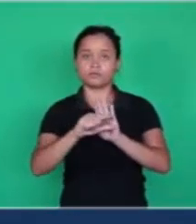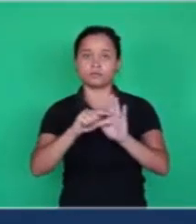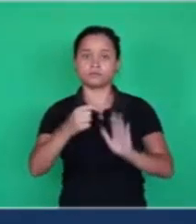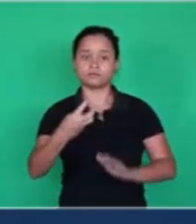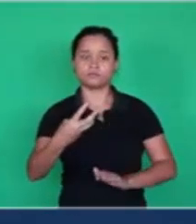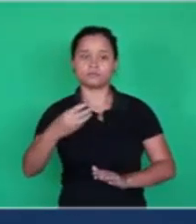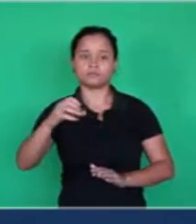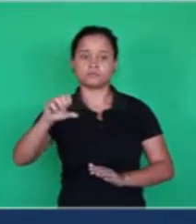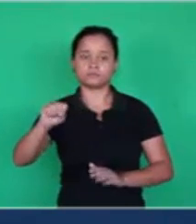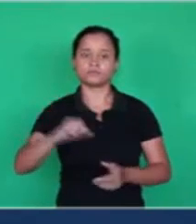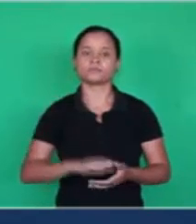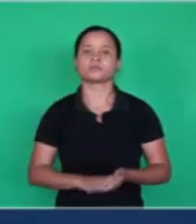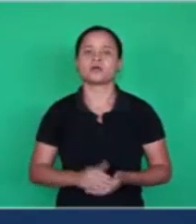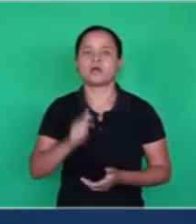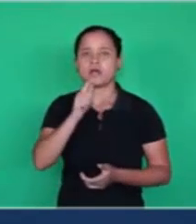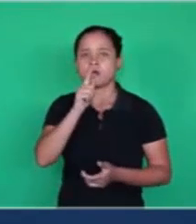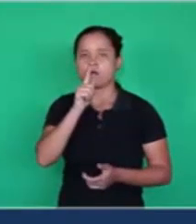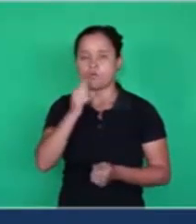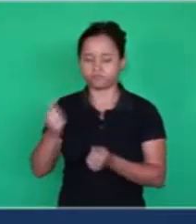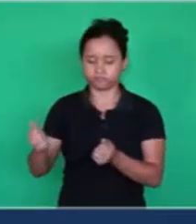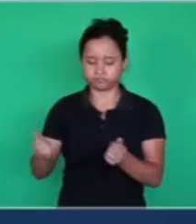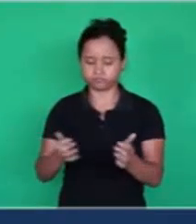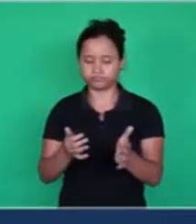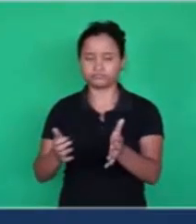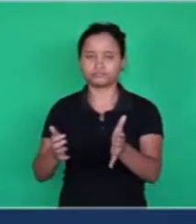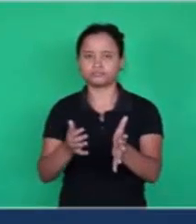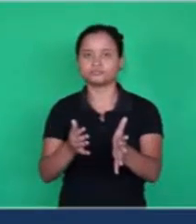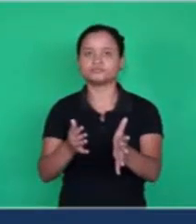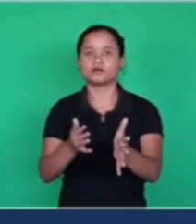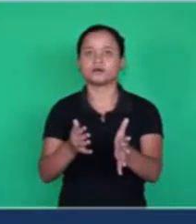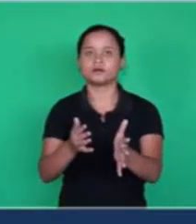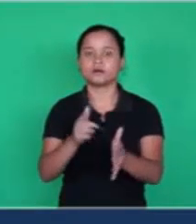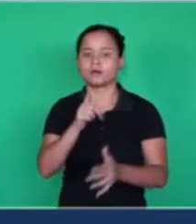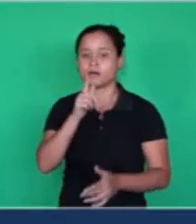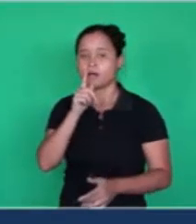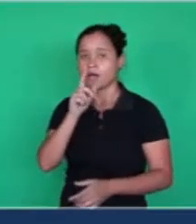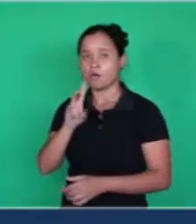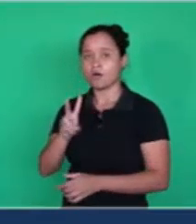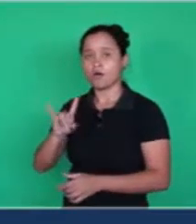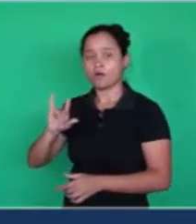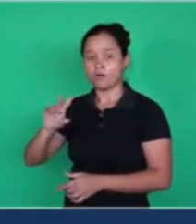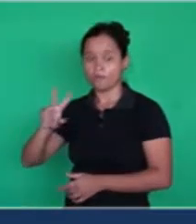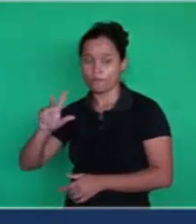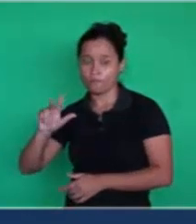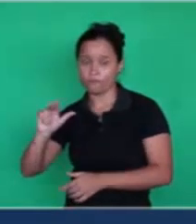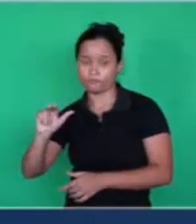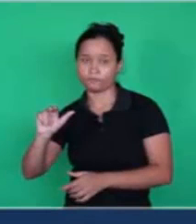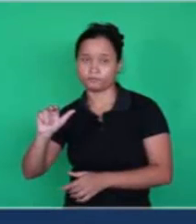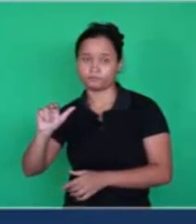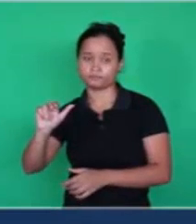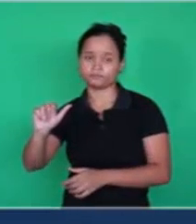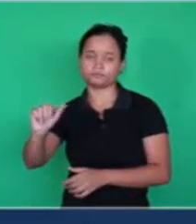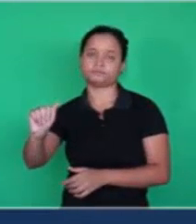Out of his heart will flow rivers of living water.